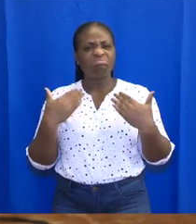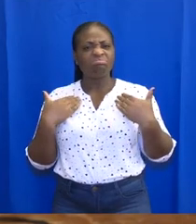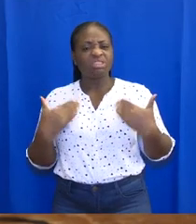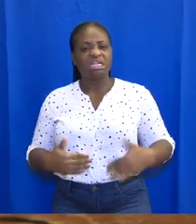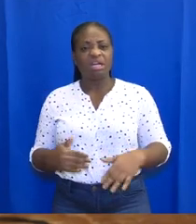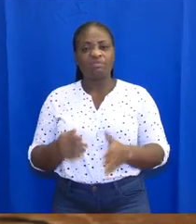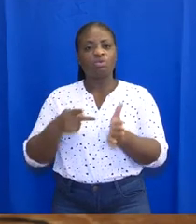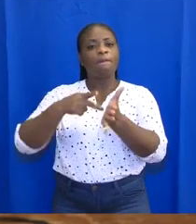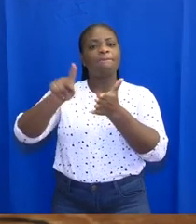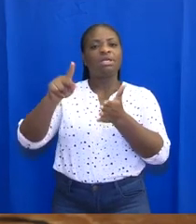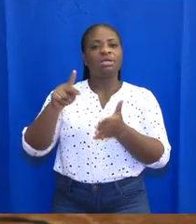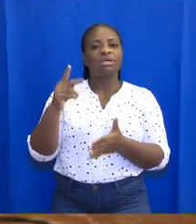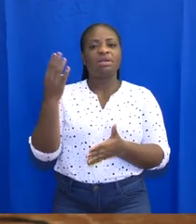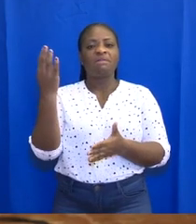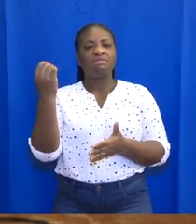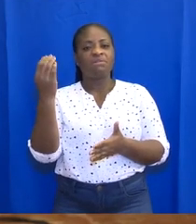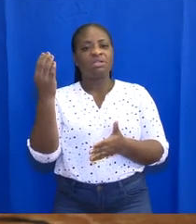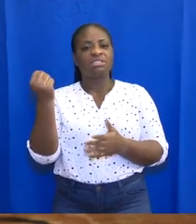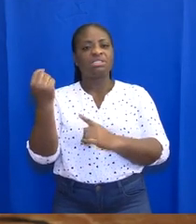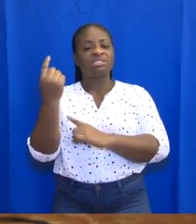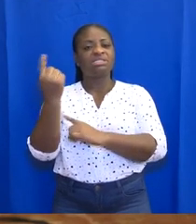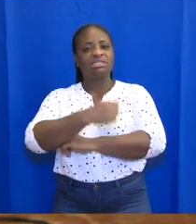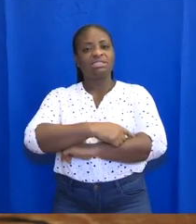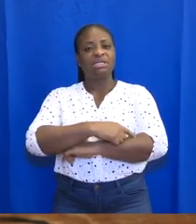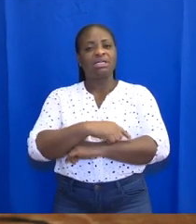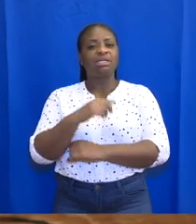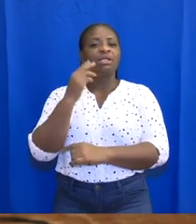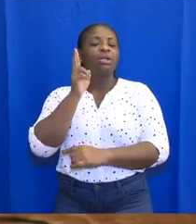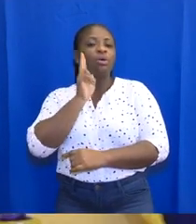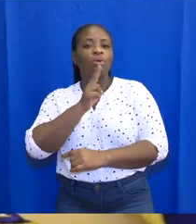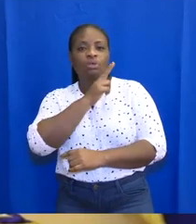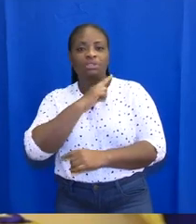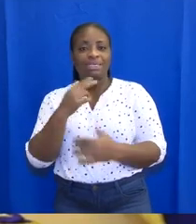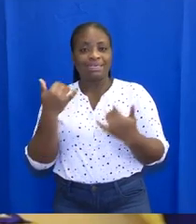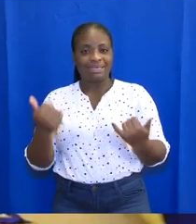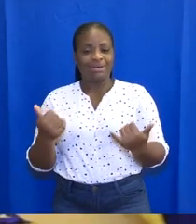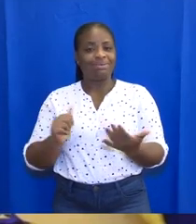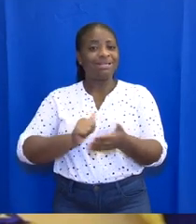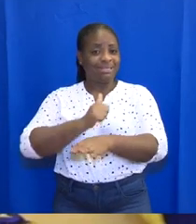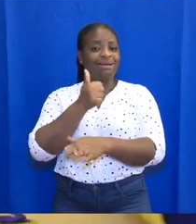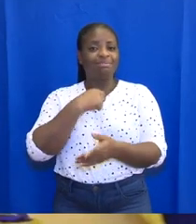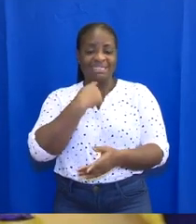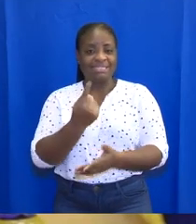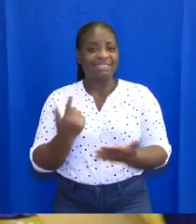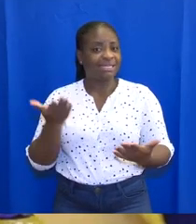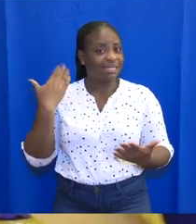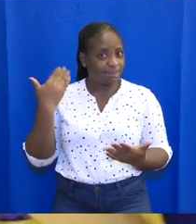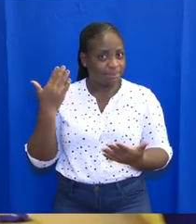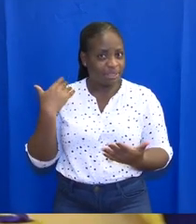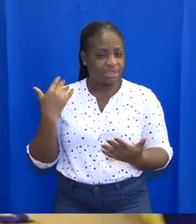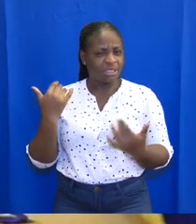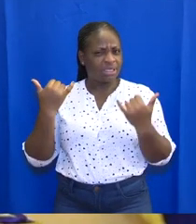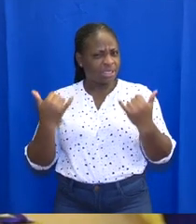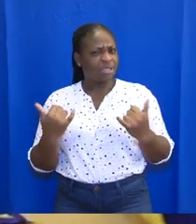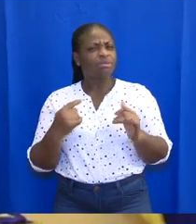cost of the 14-day mandatory quarantine in hotels has been clearly established. It is